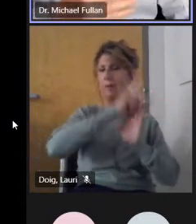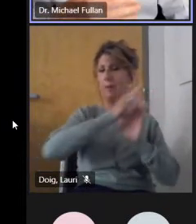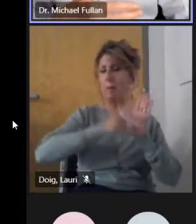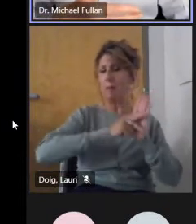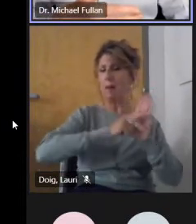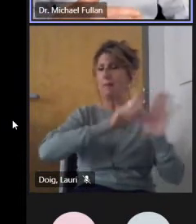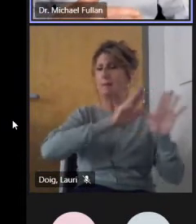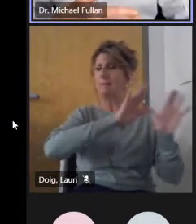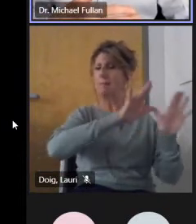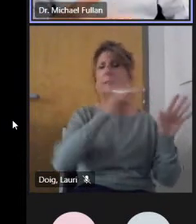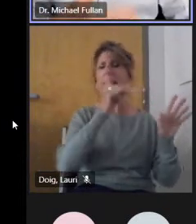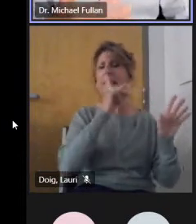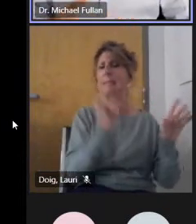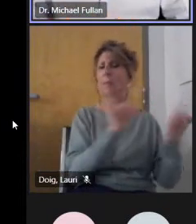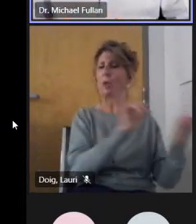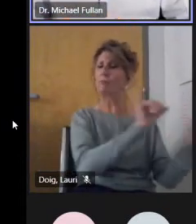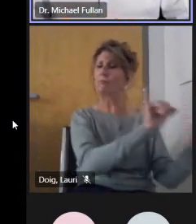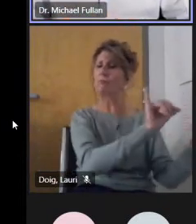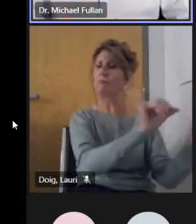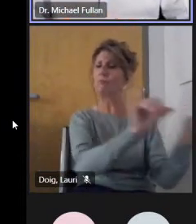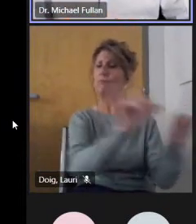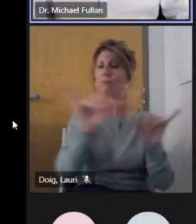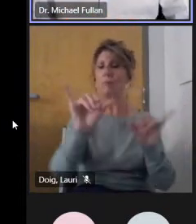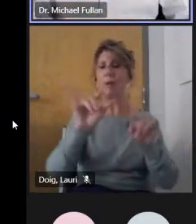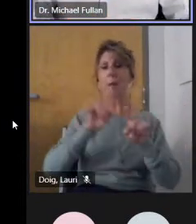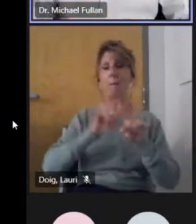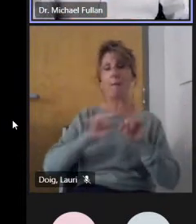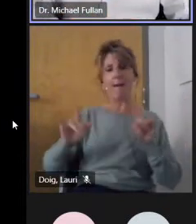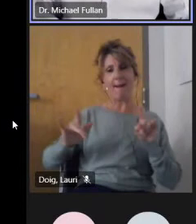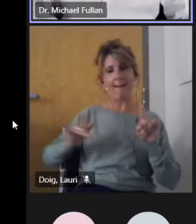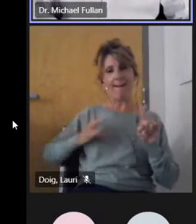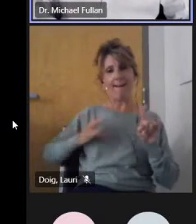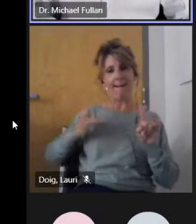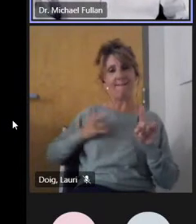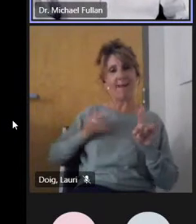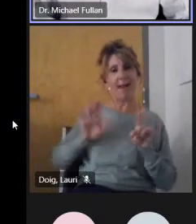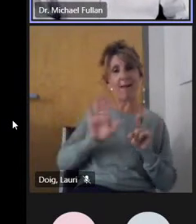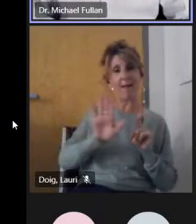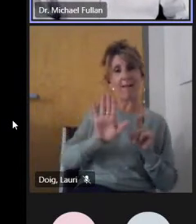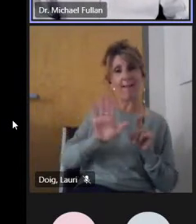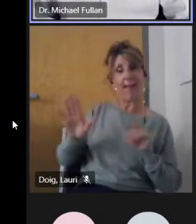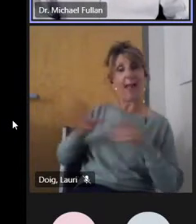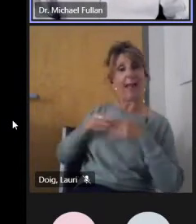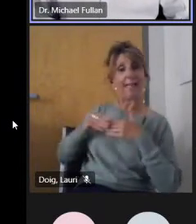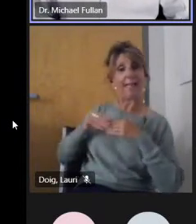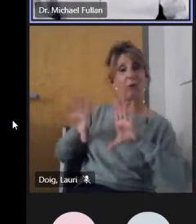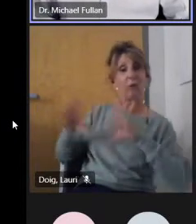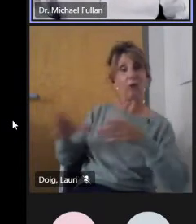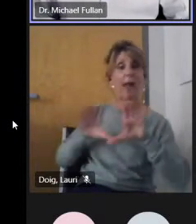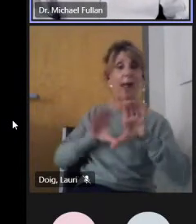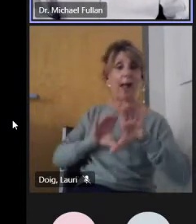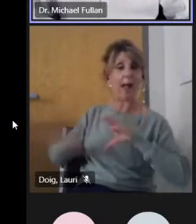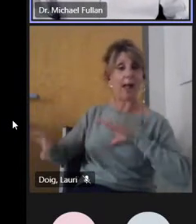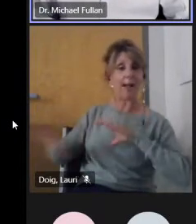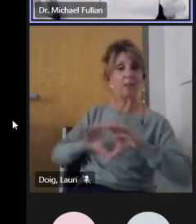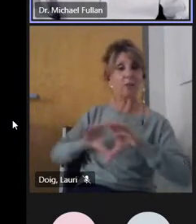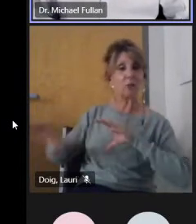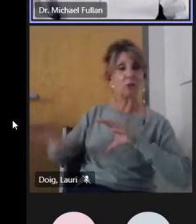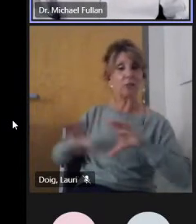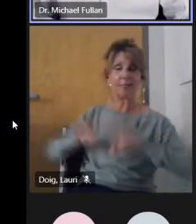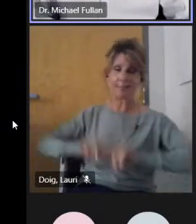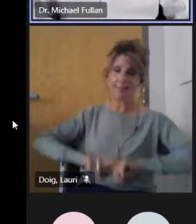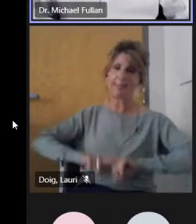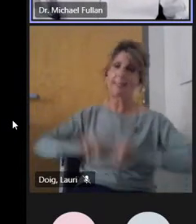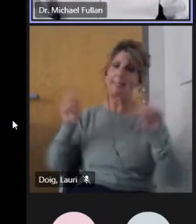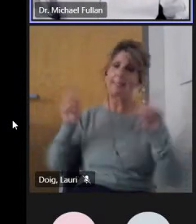it turned out that the particular actions, the operational actions of those that were successful were very different. And that's what